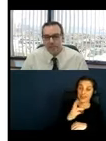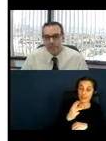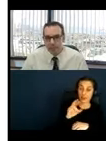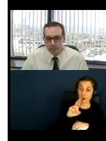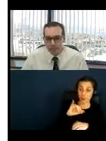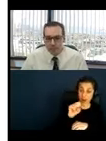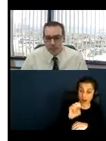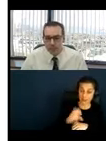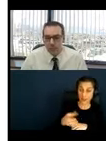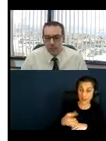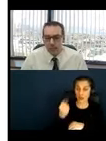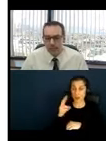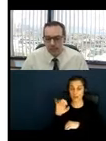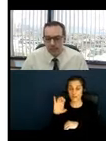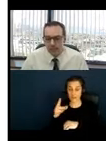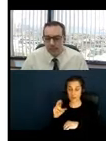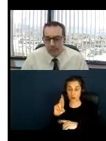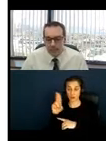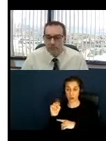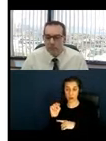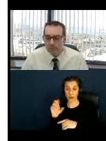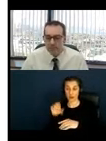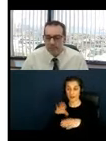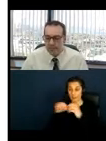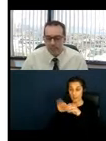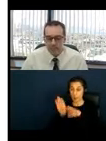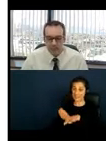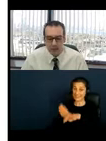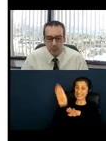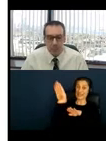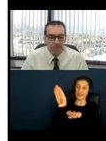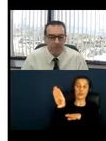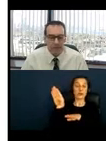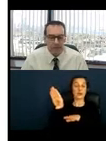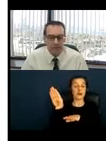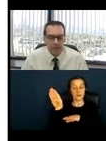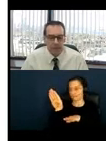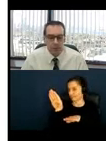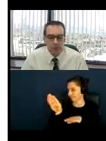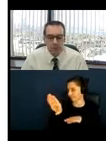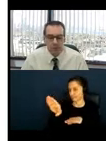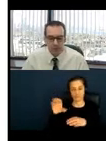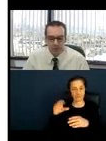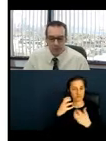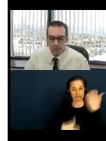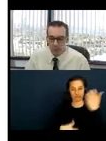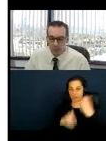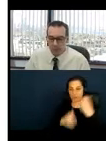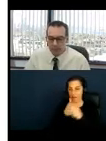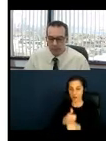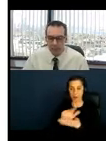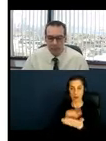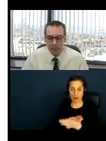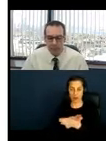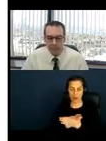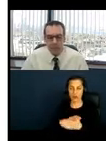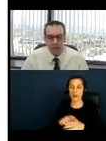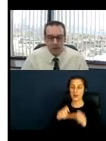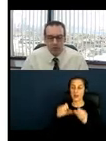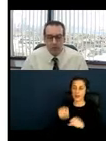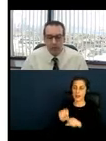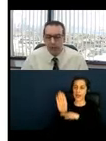Anything steeper is non-compliant and nothing is preventing a less steep slope and in fact both of the codes or both of the regulations